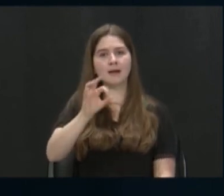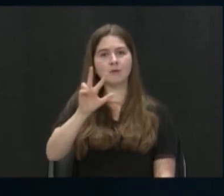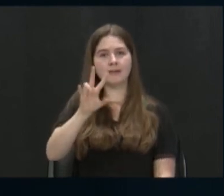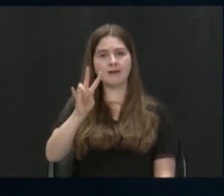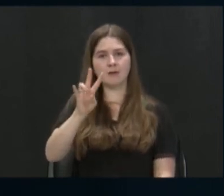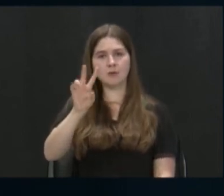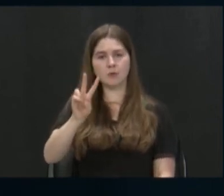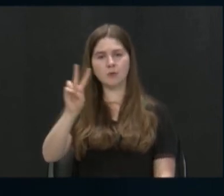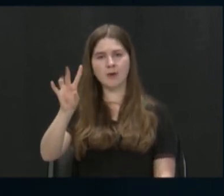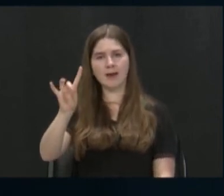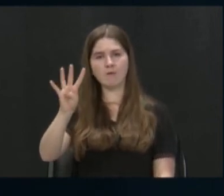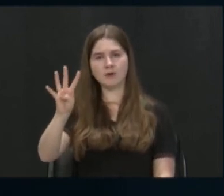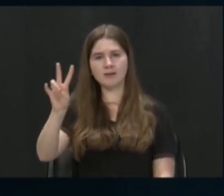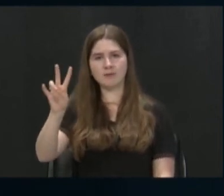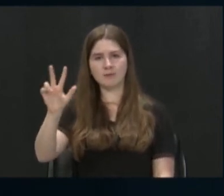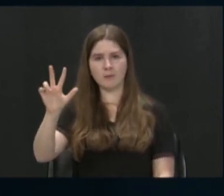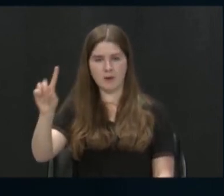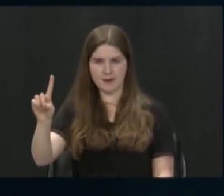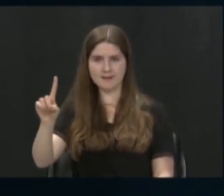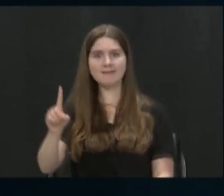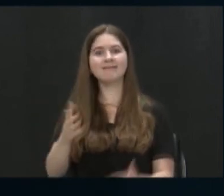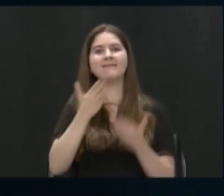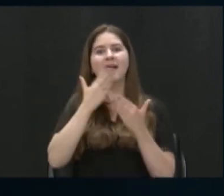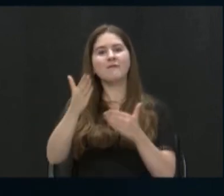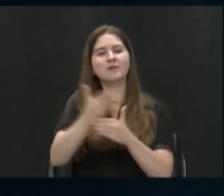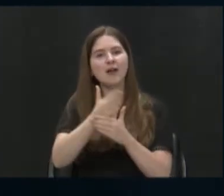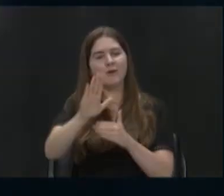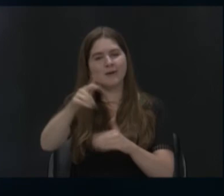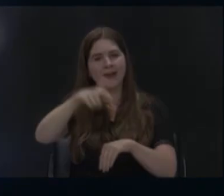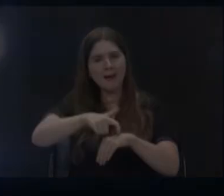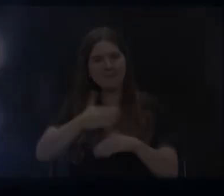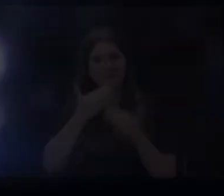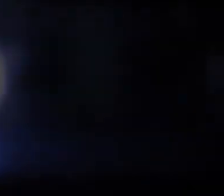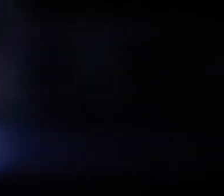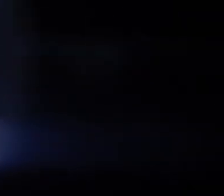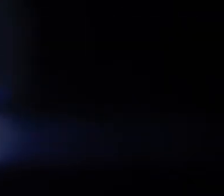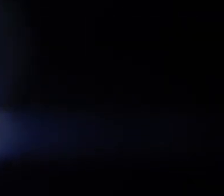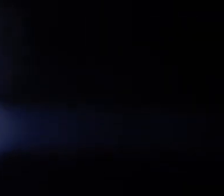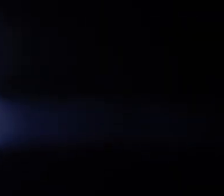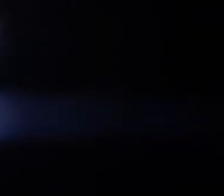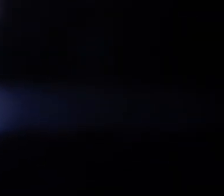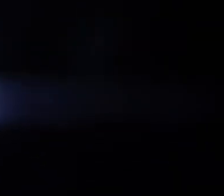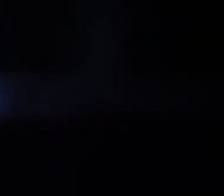-4041. Thank you for sharing your time with us. And be well. Thank you.